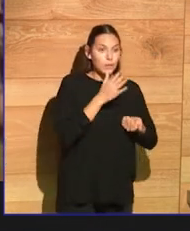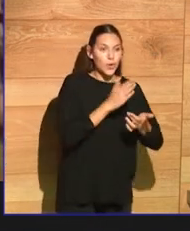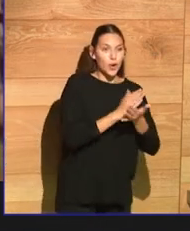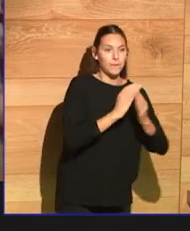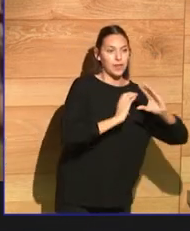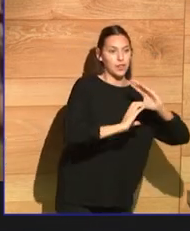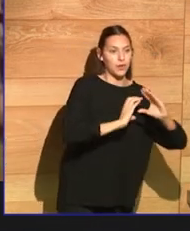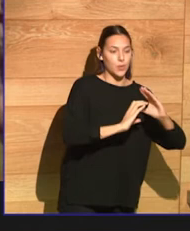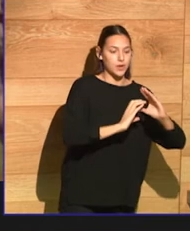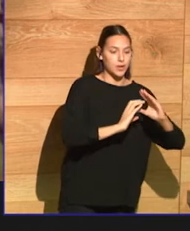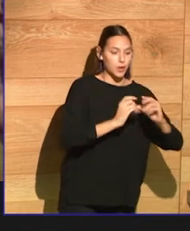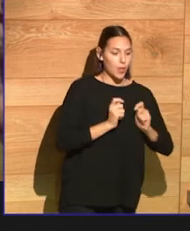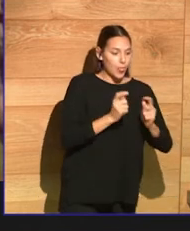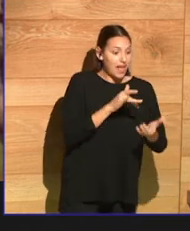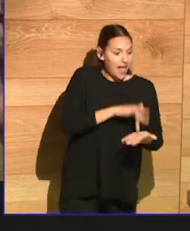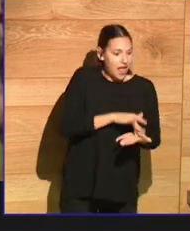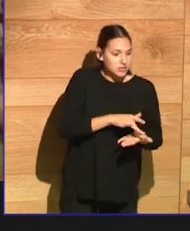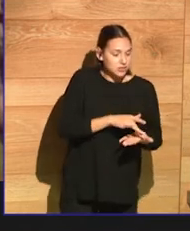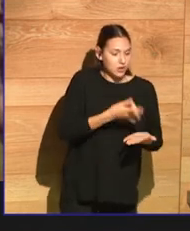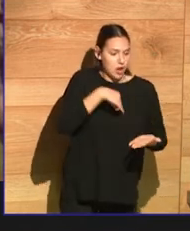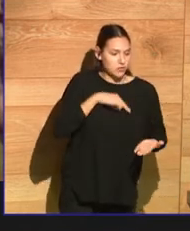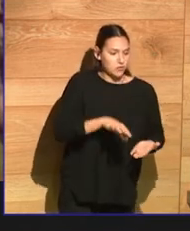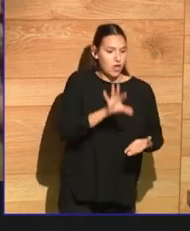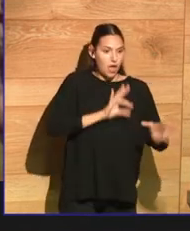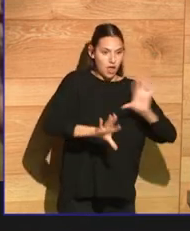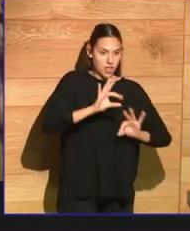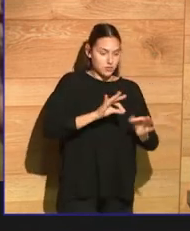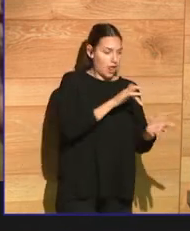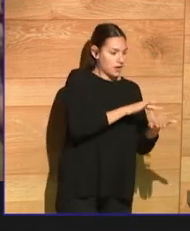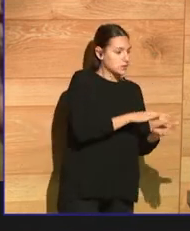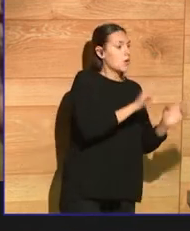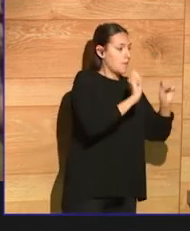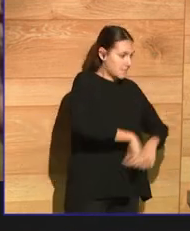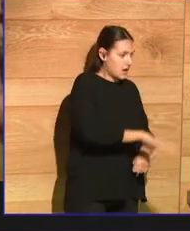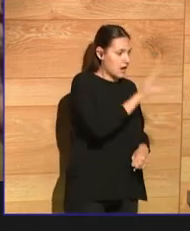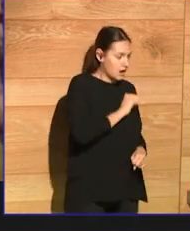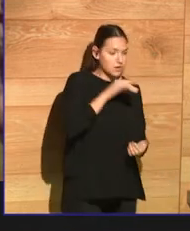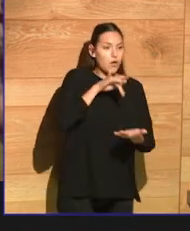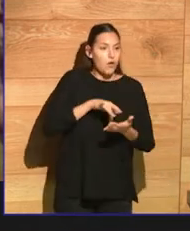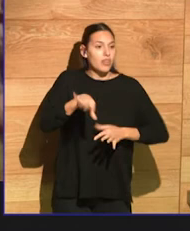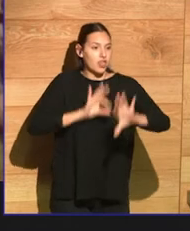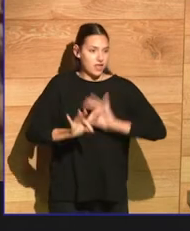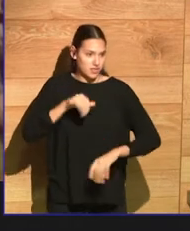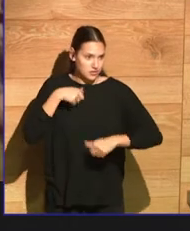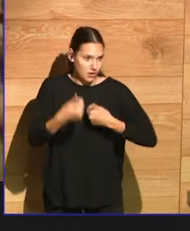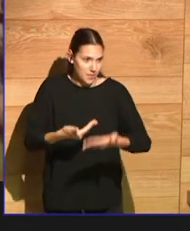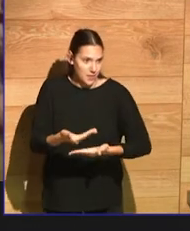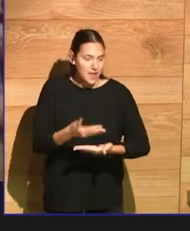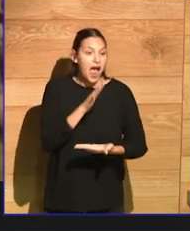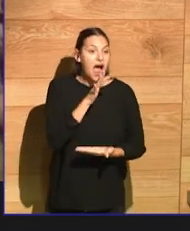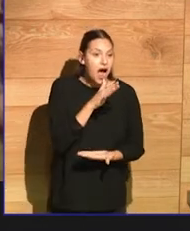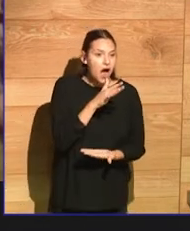decisions about those facts, to giving us this kind of partisan opinion. And people have become